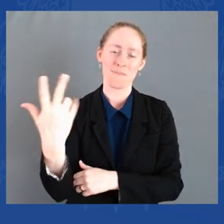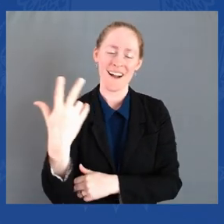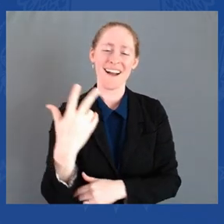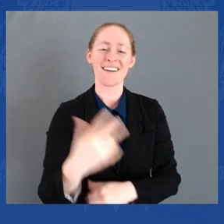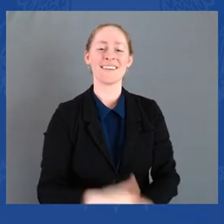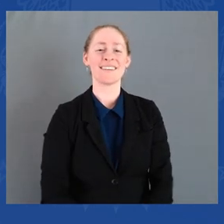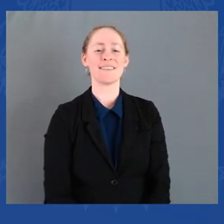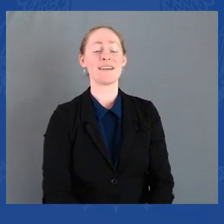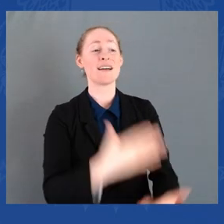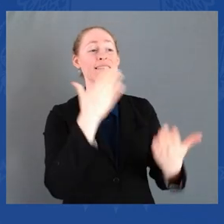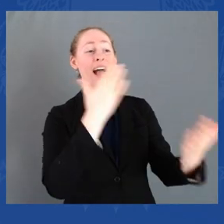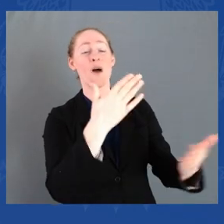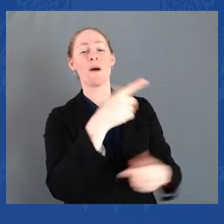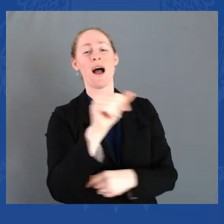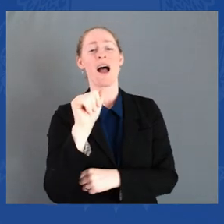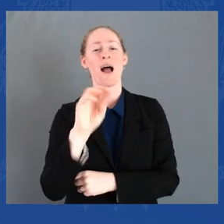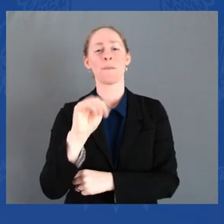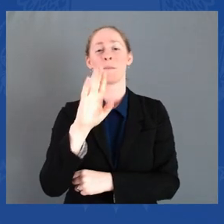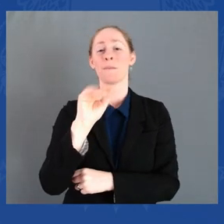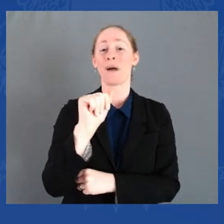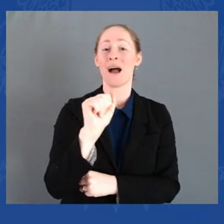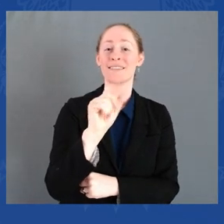hiding behind everybody out there I know.